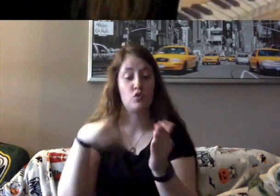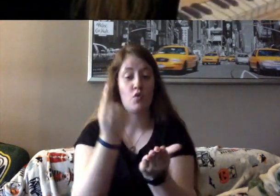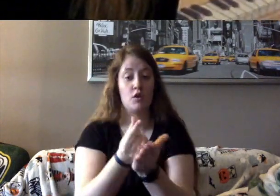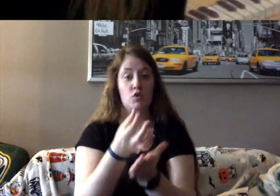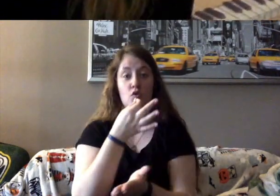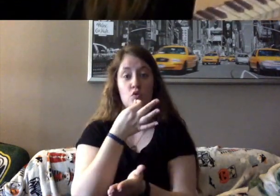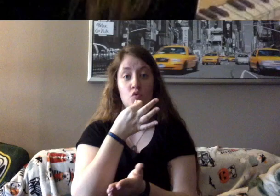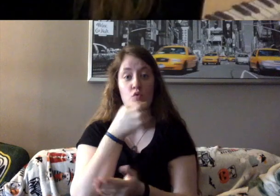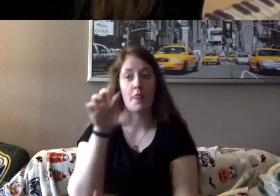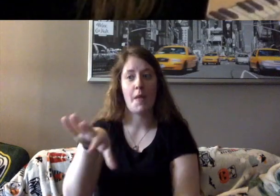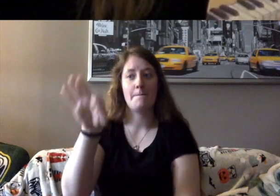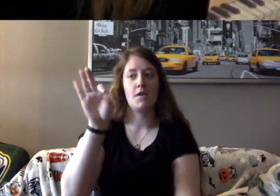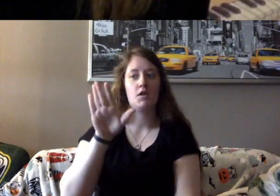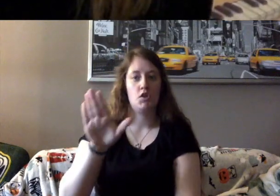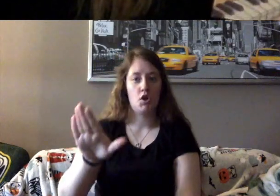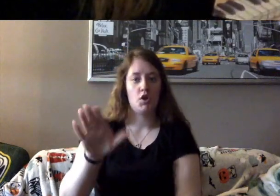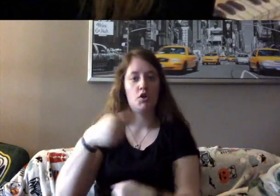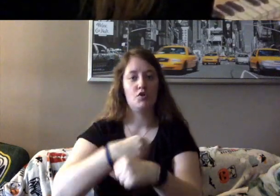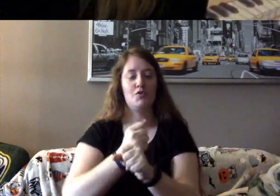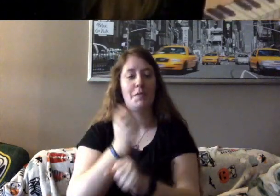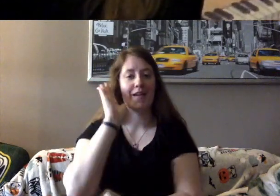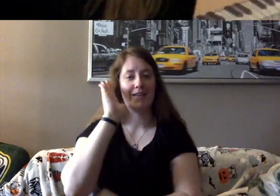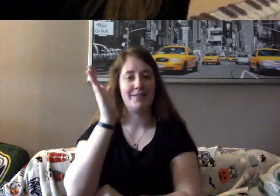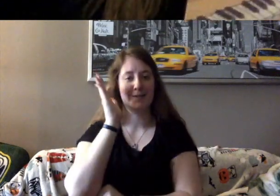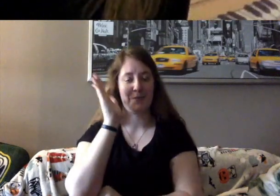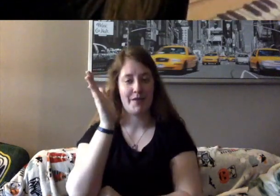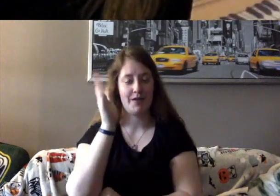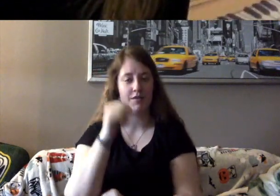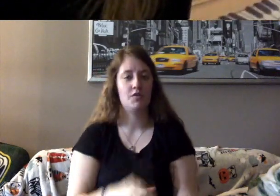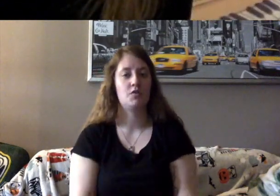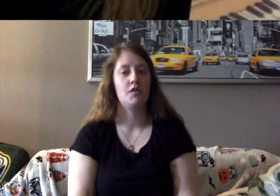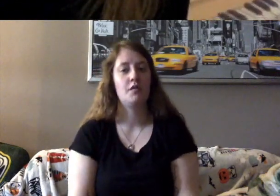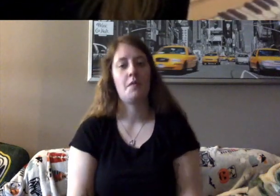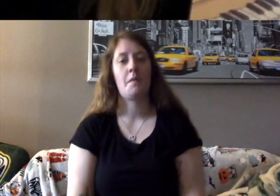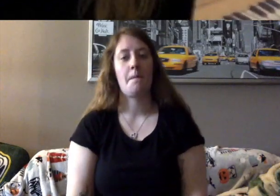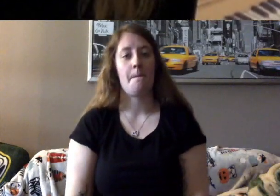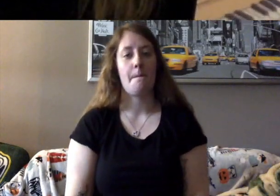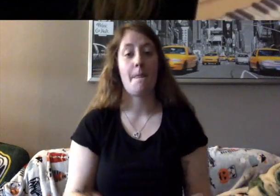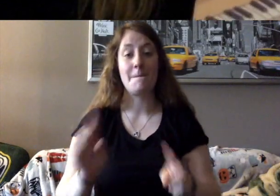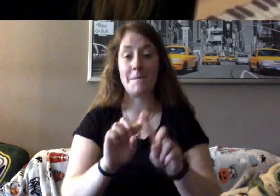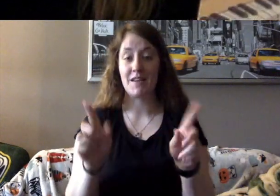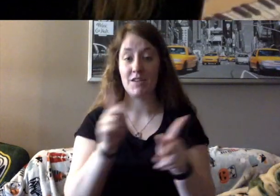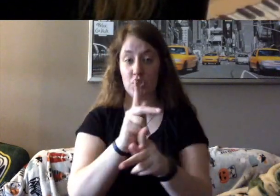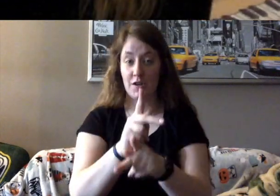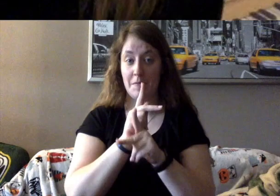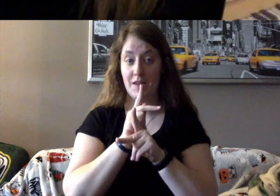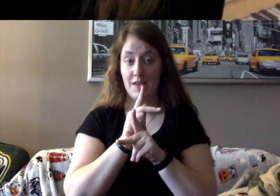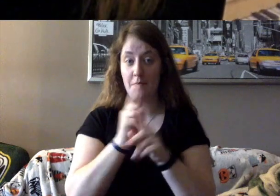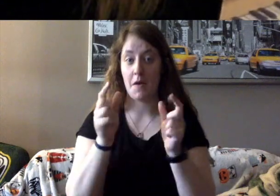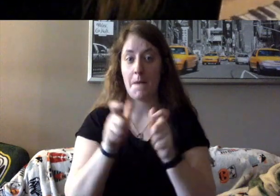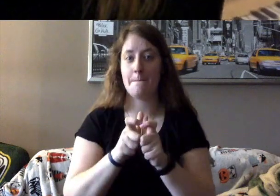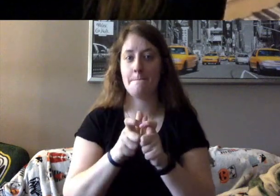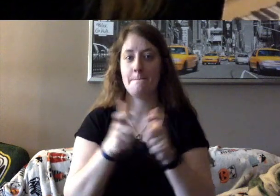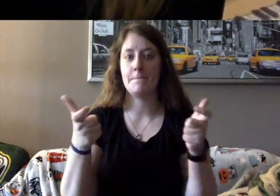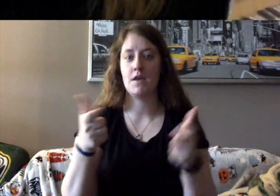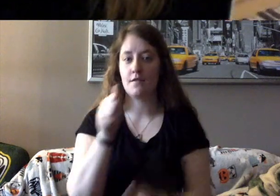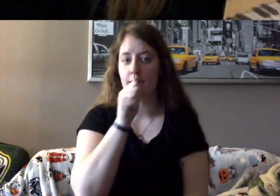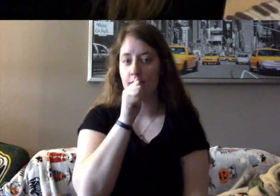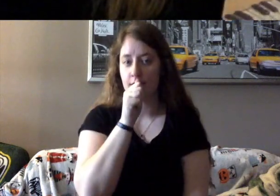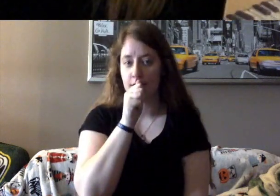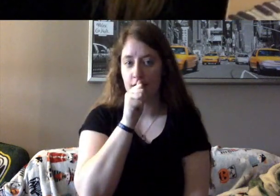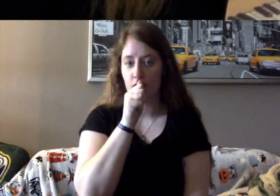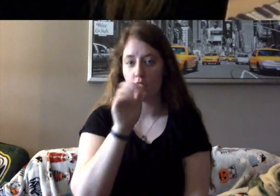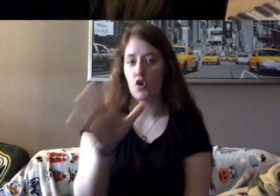ceremony. But she had been keeping a big secret. Her mother was